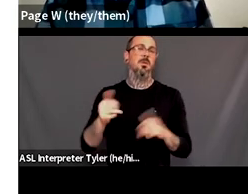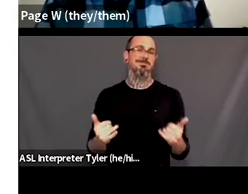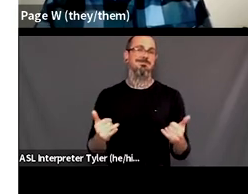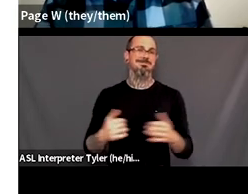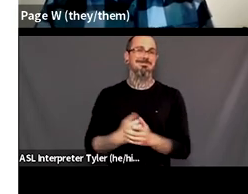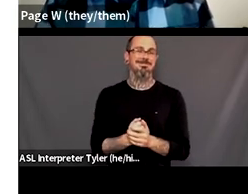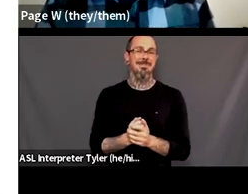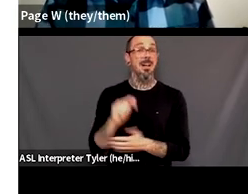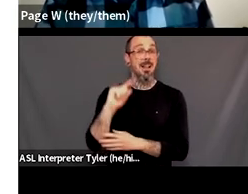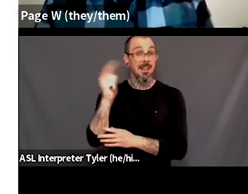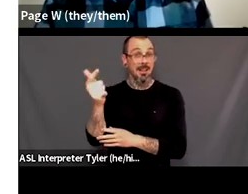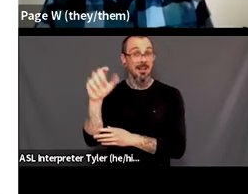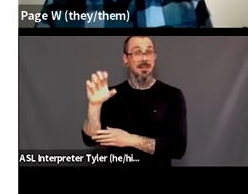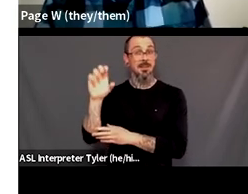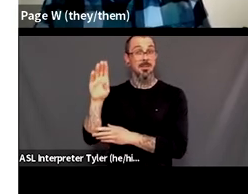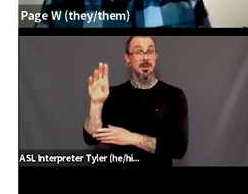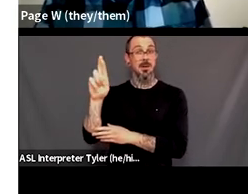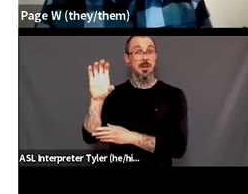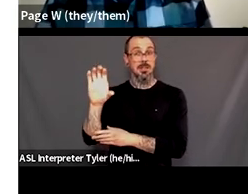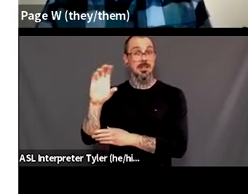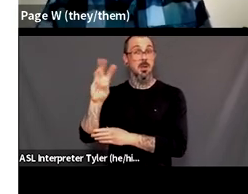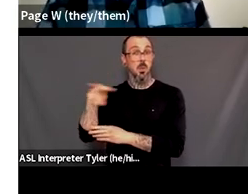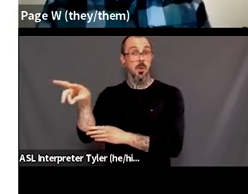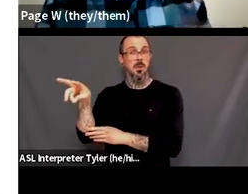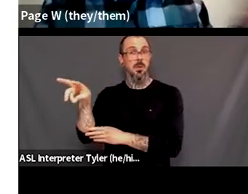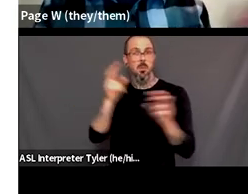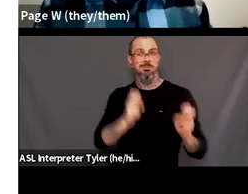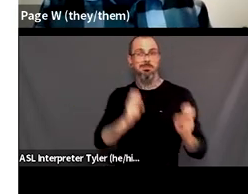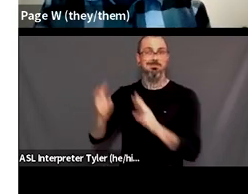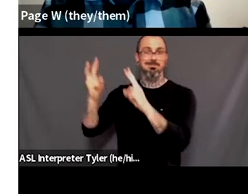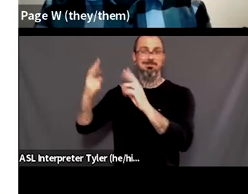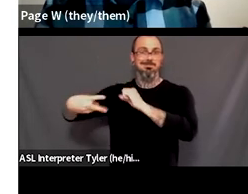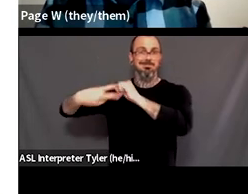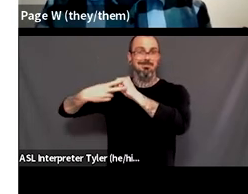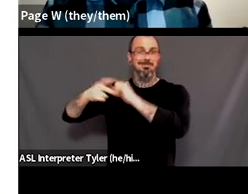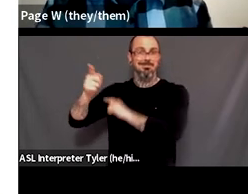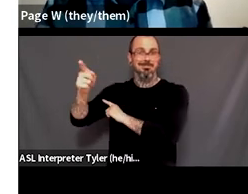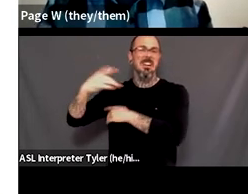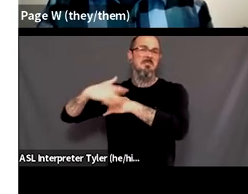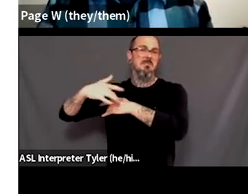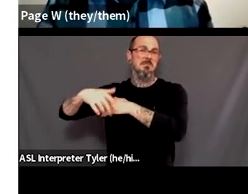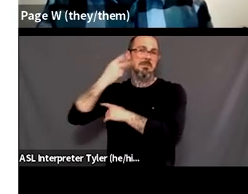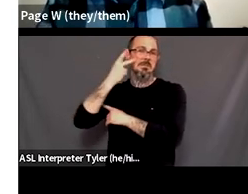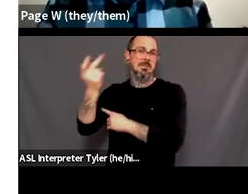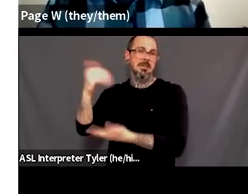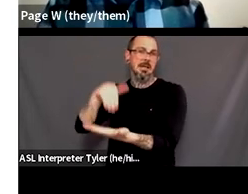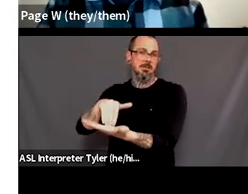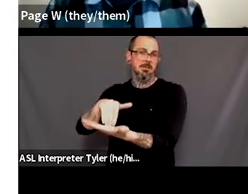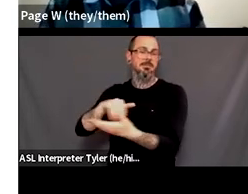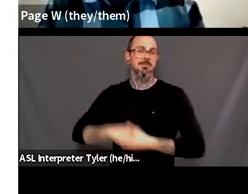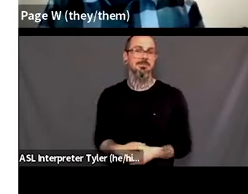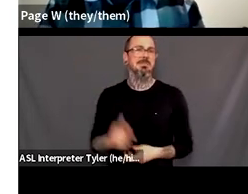cbrc website at the end uh later on once we get through everything